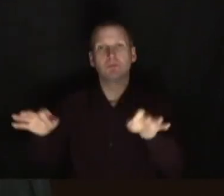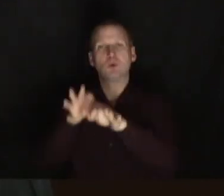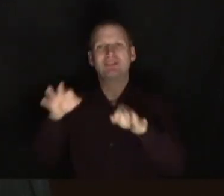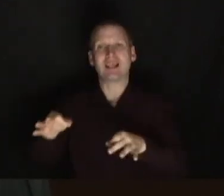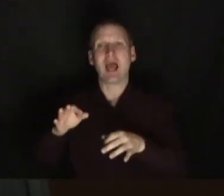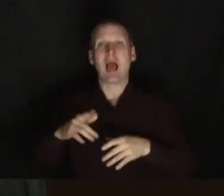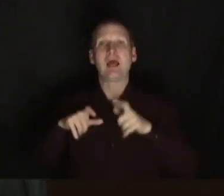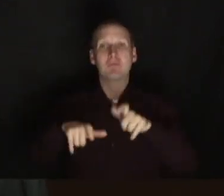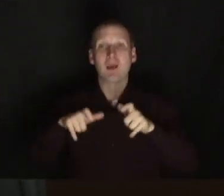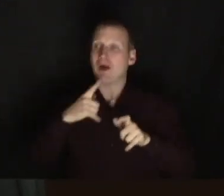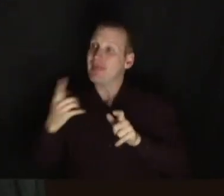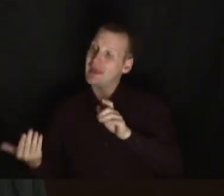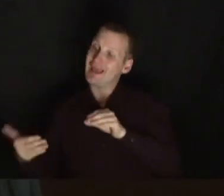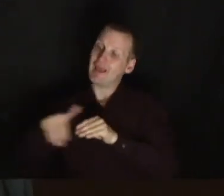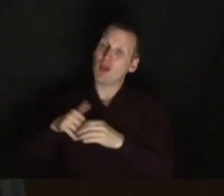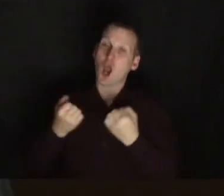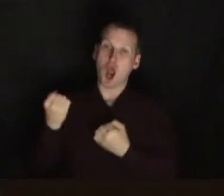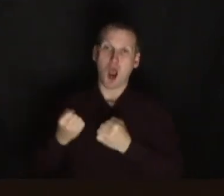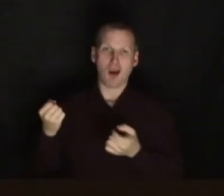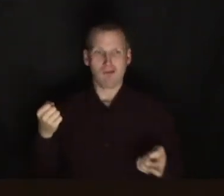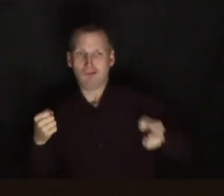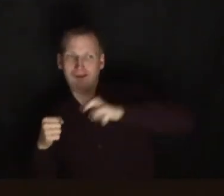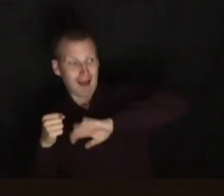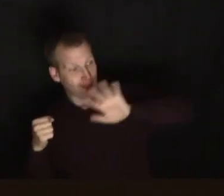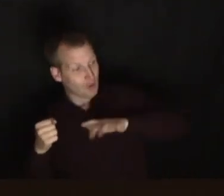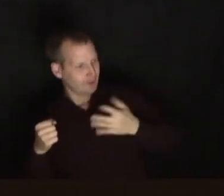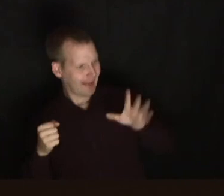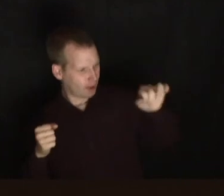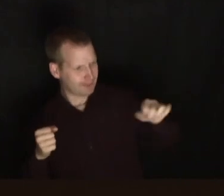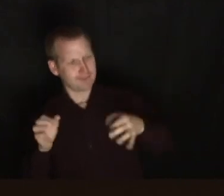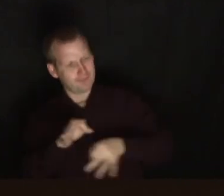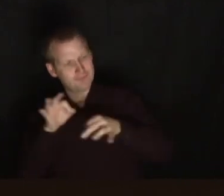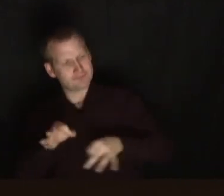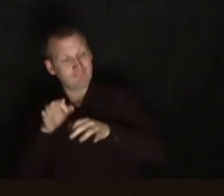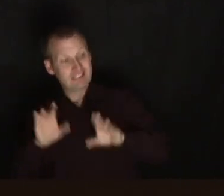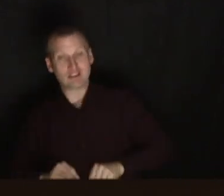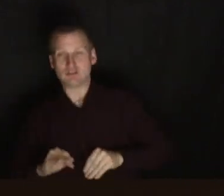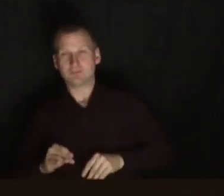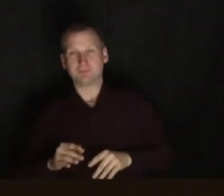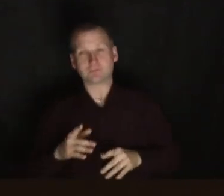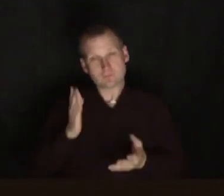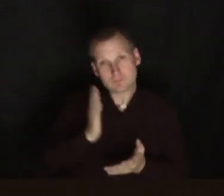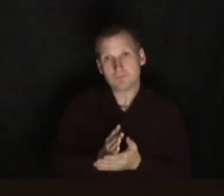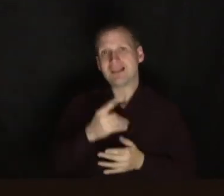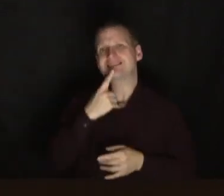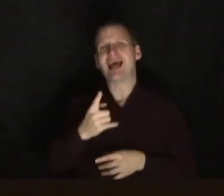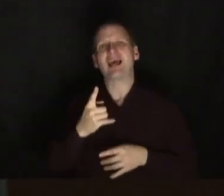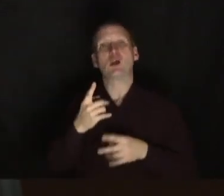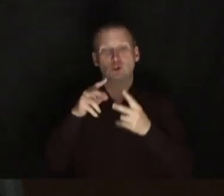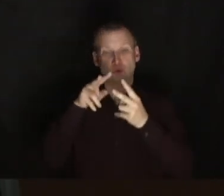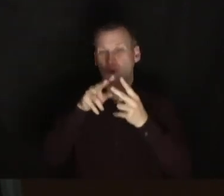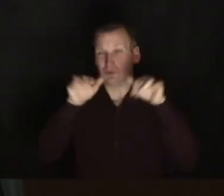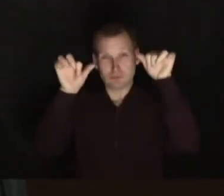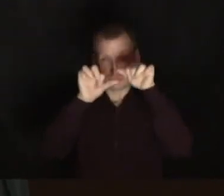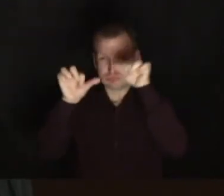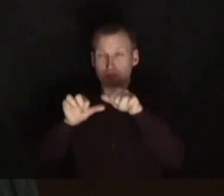it playing whilst they get in the car or share something that's helped you or a lyric that stood out to you? As I say, those are just two of the